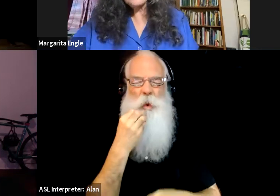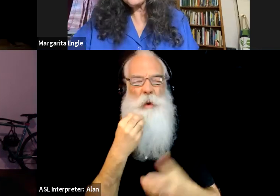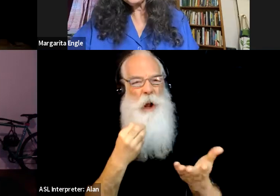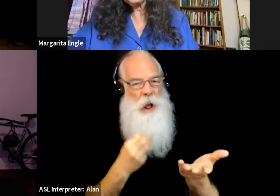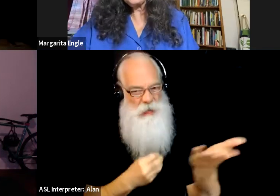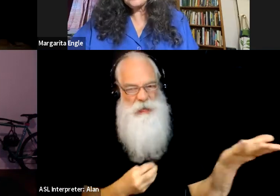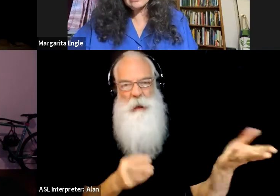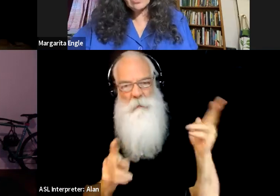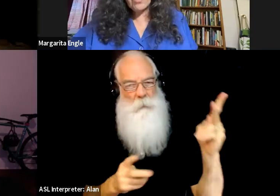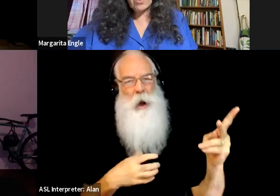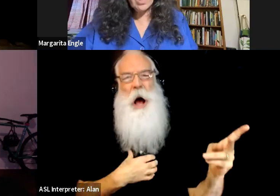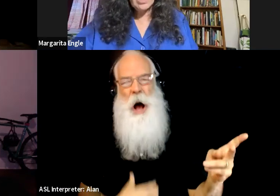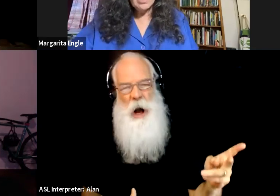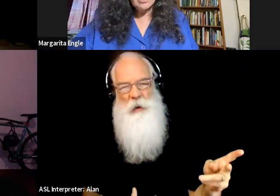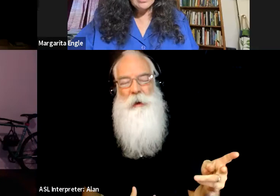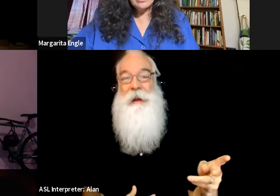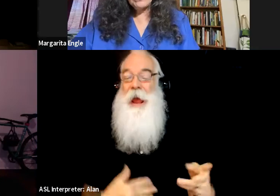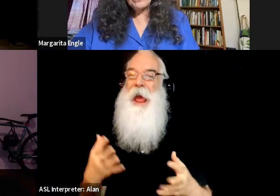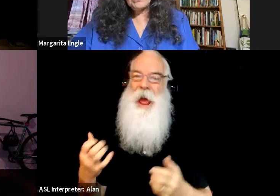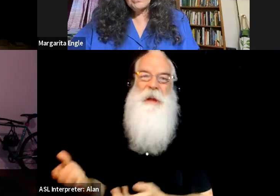other things that they asked for.